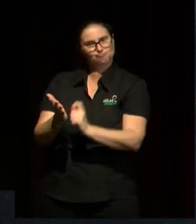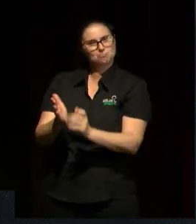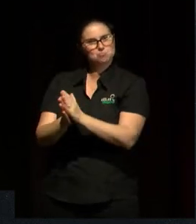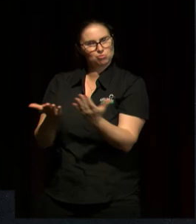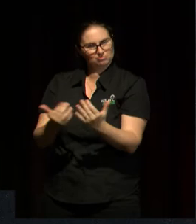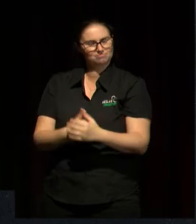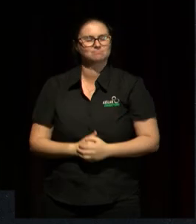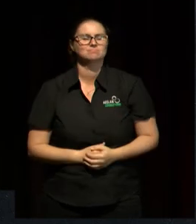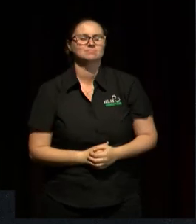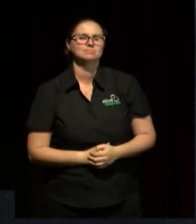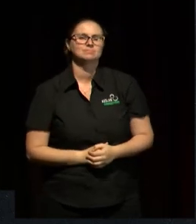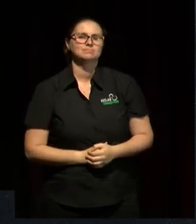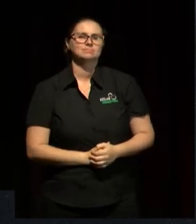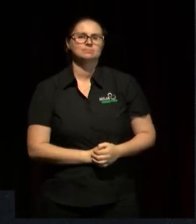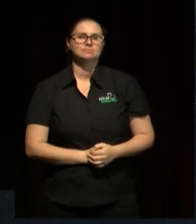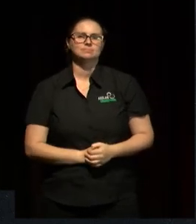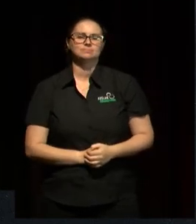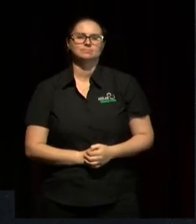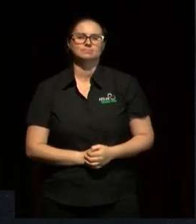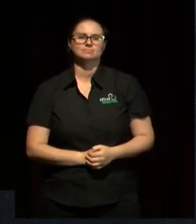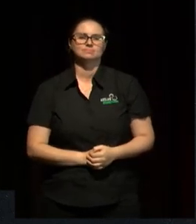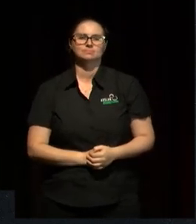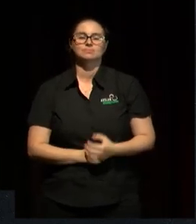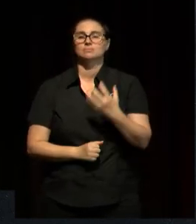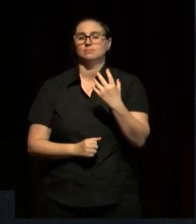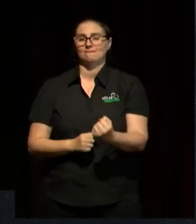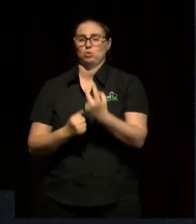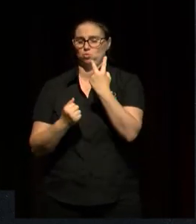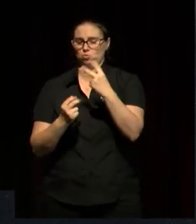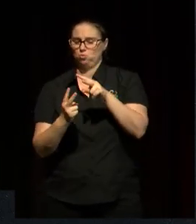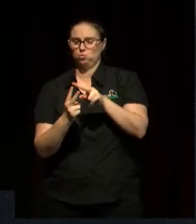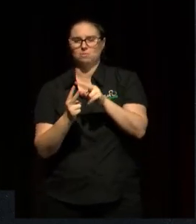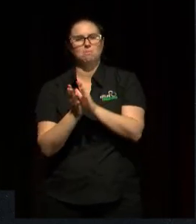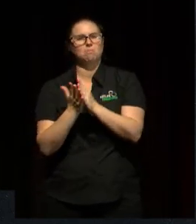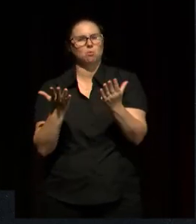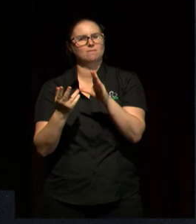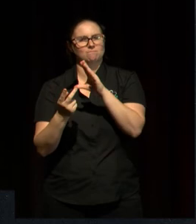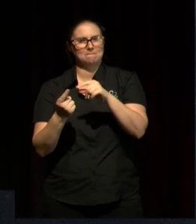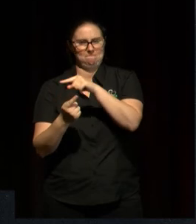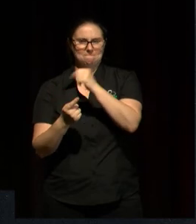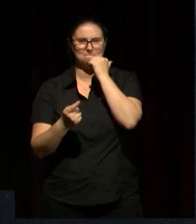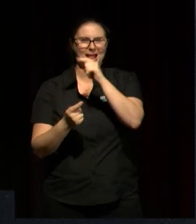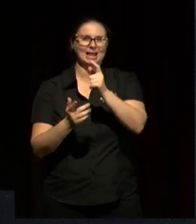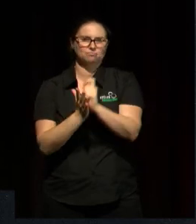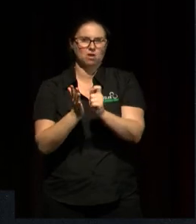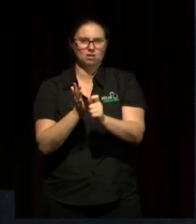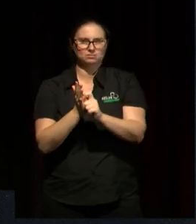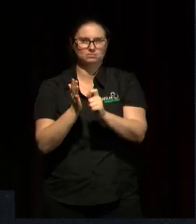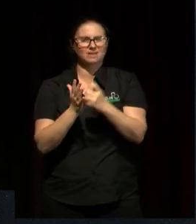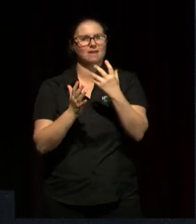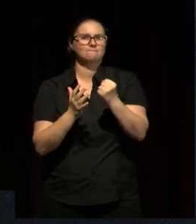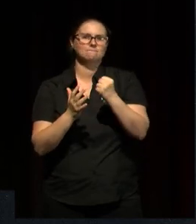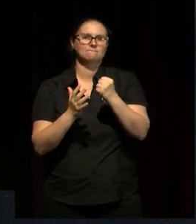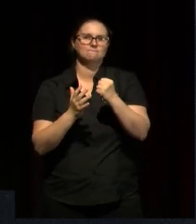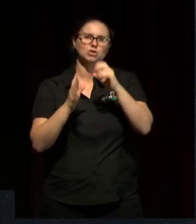works in that, our corpus that's come through Black and Right. Back here and be, which is a Torres Strait